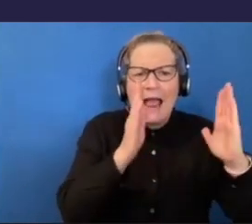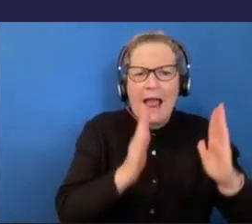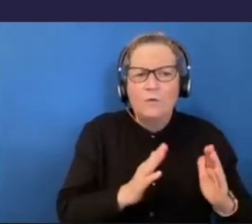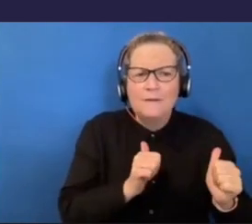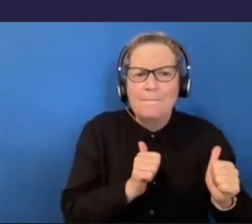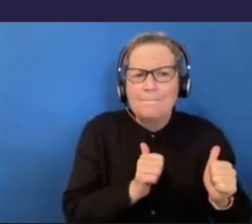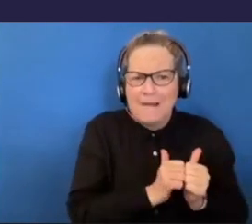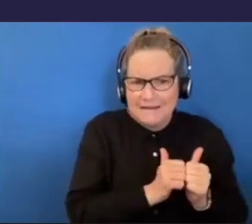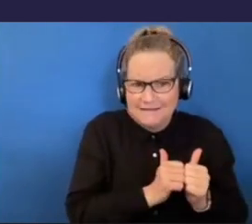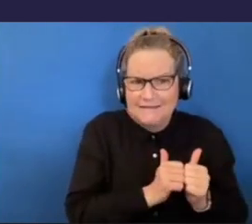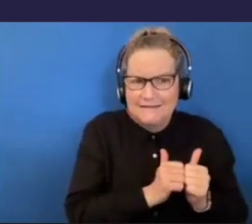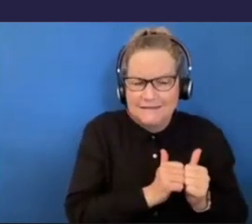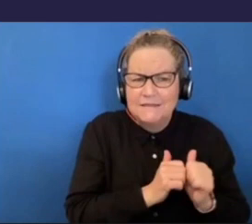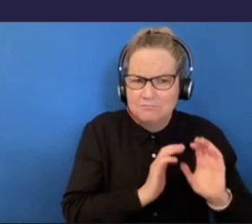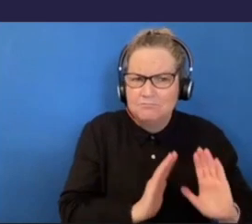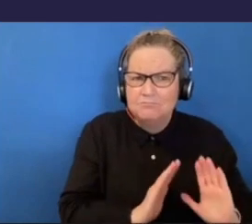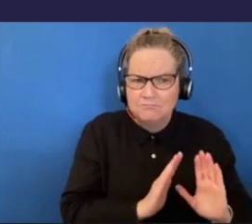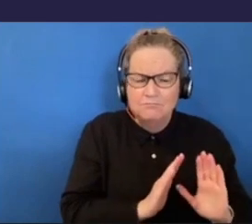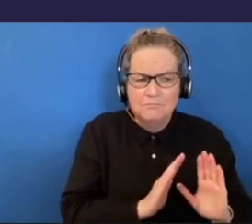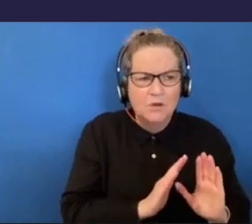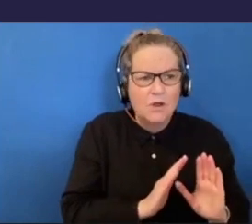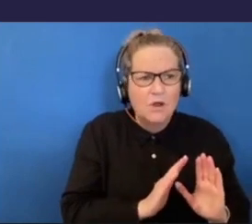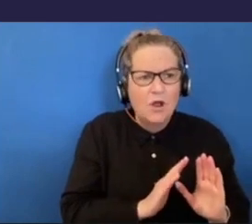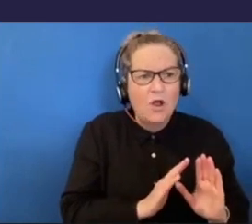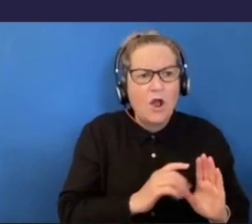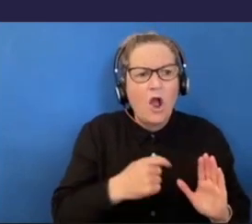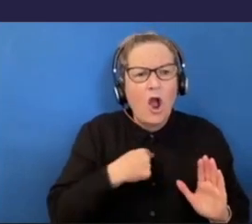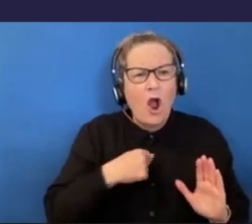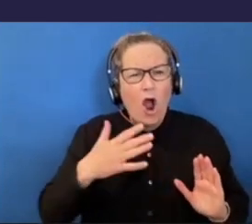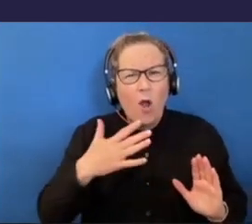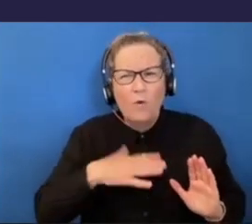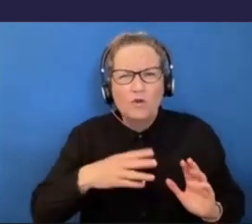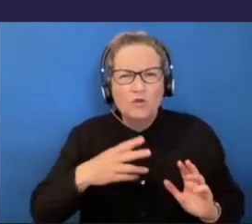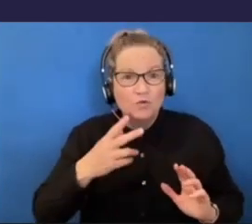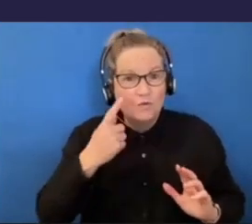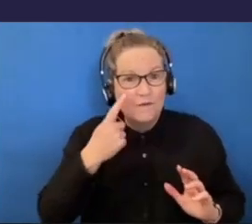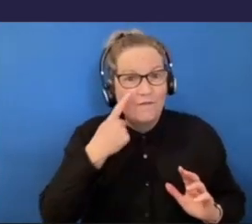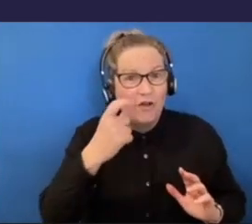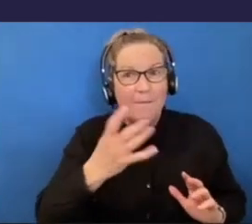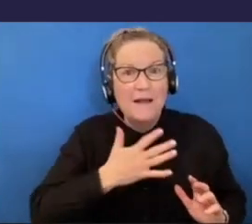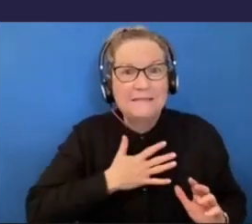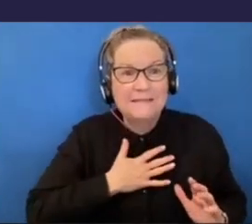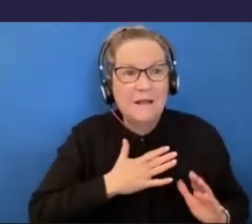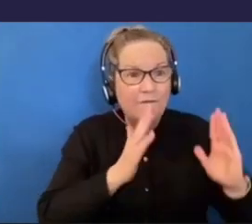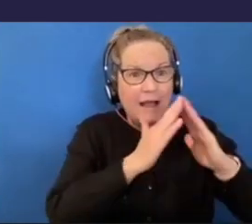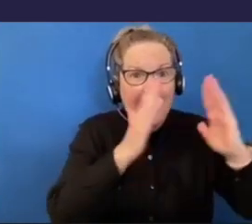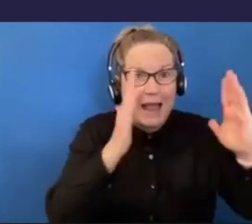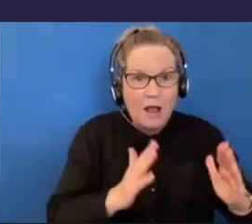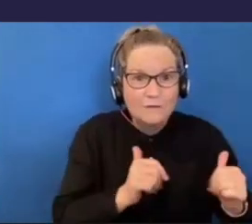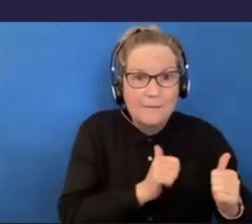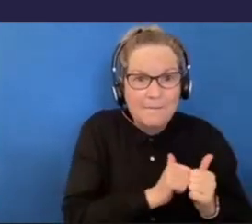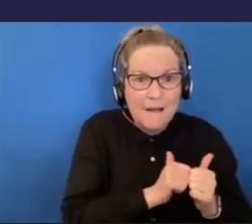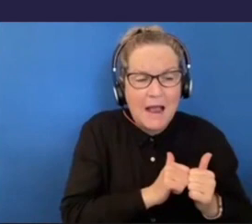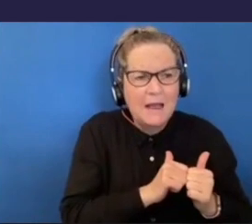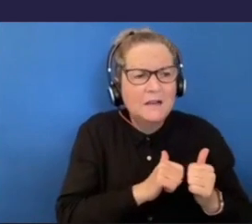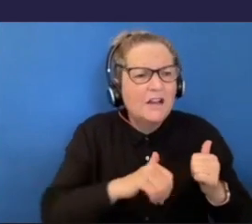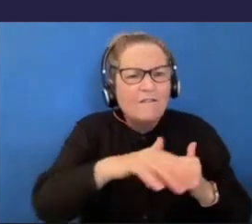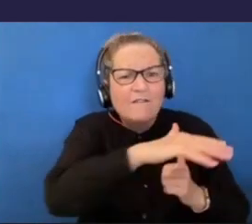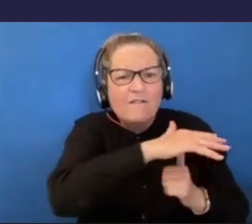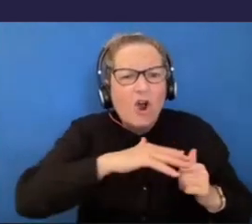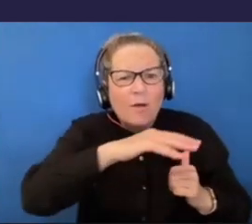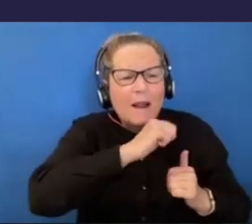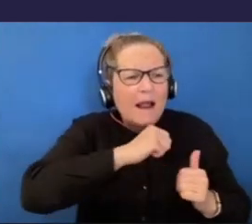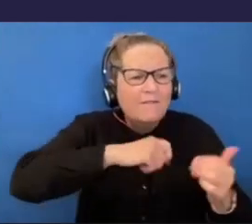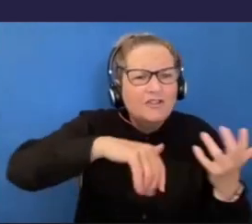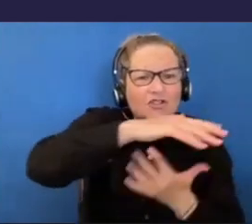I was really looking for, um, a housemate that would, or an environment that would, um, be like social and we'd, you know, go and